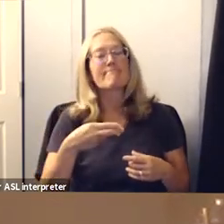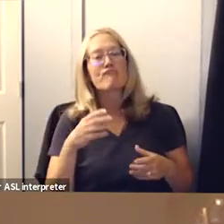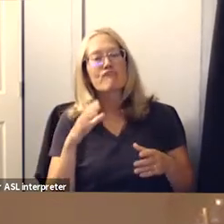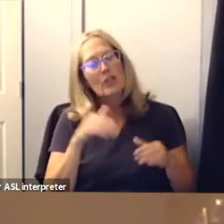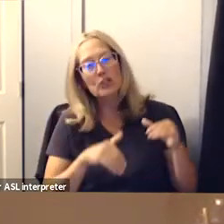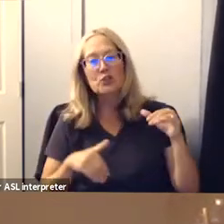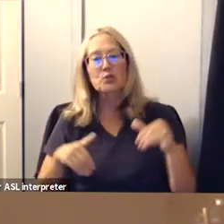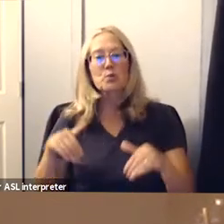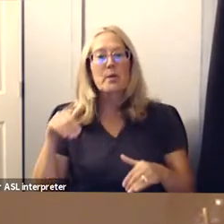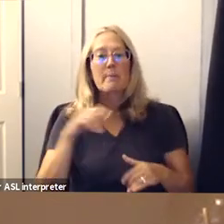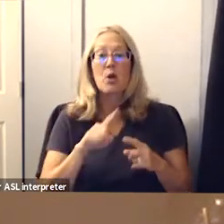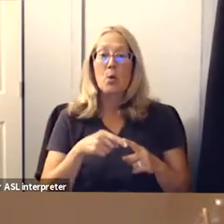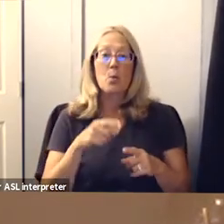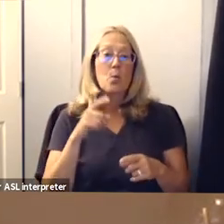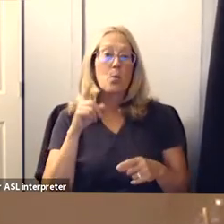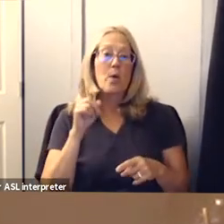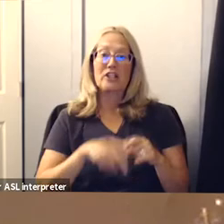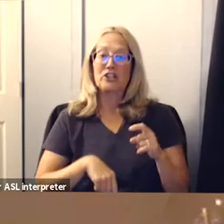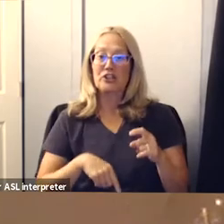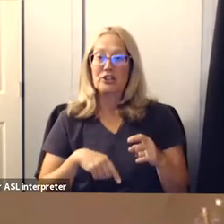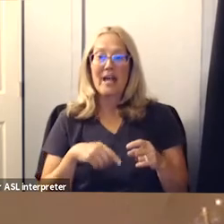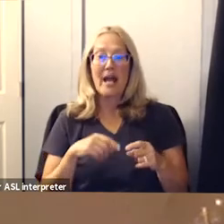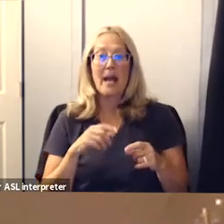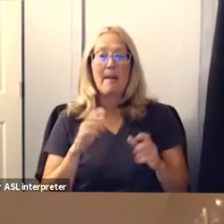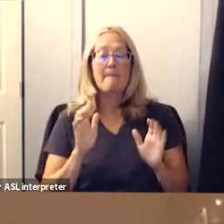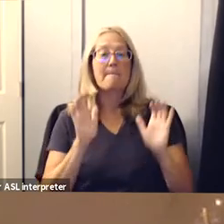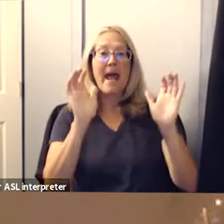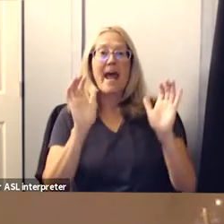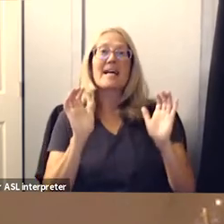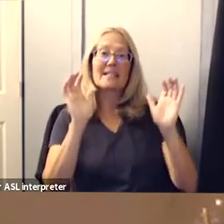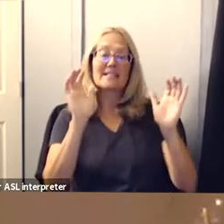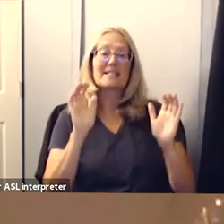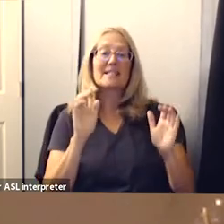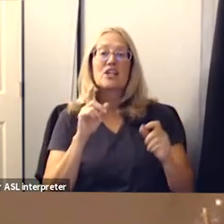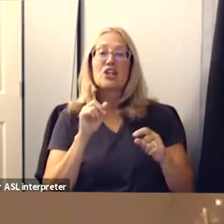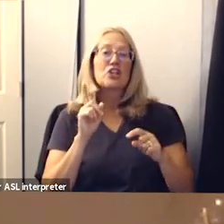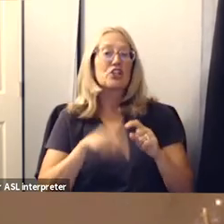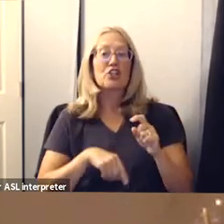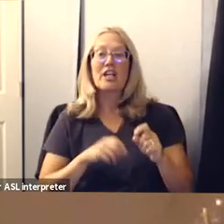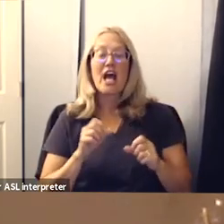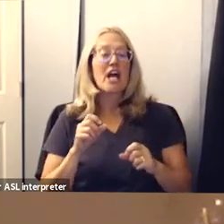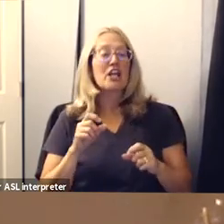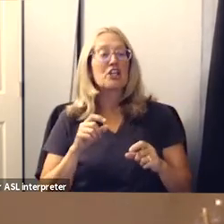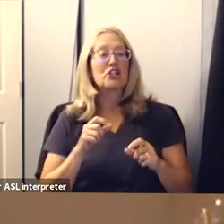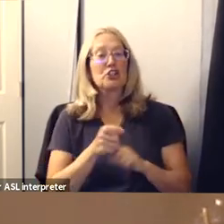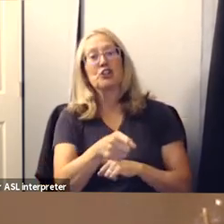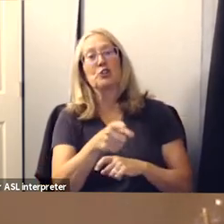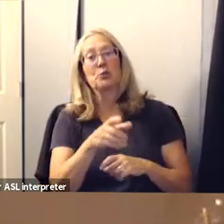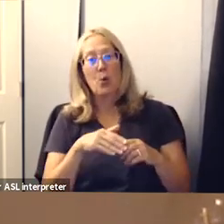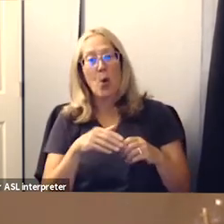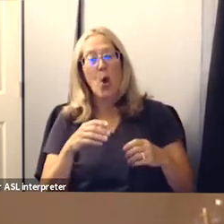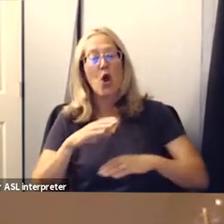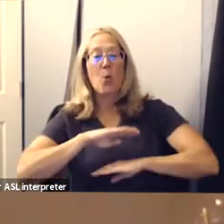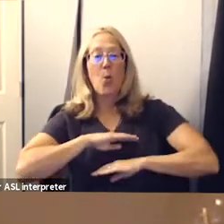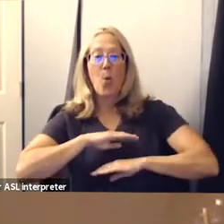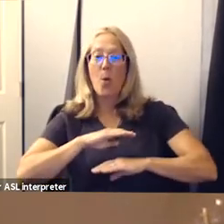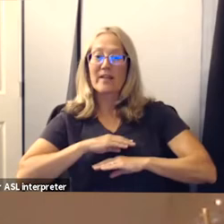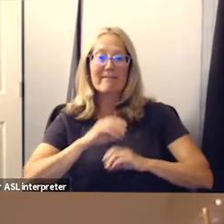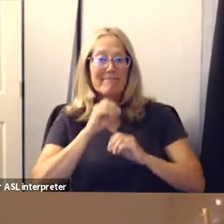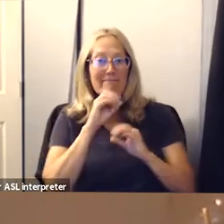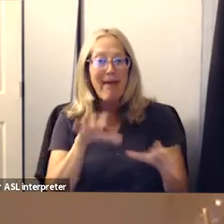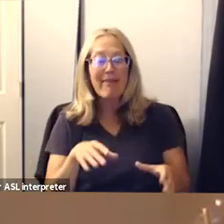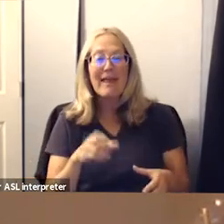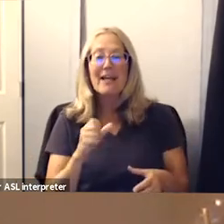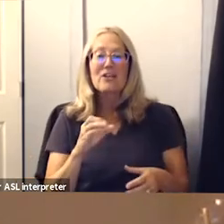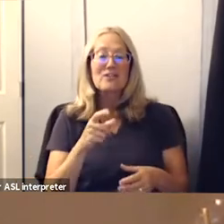when they couldn't pass the ball with a partner they couldn't shoot the ball on a goalie they had to throw a ball against a backboard um they